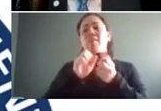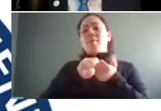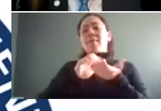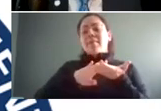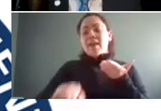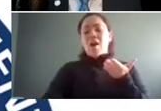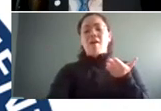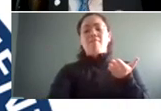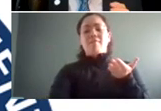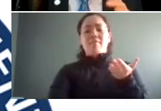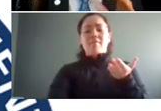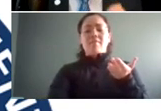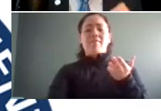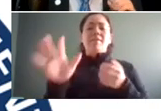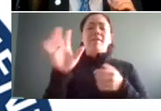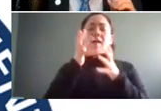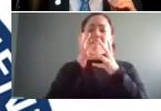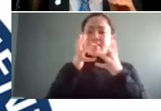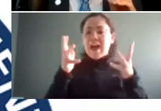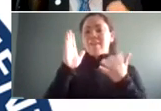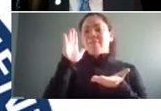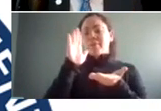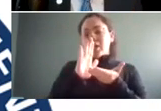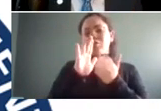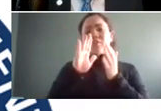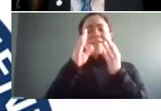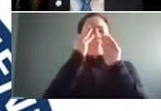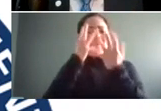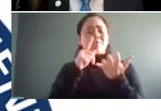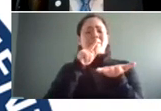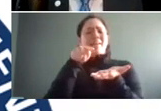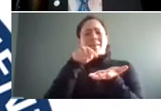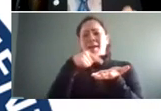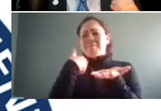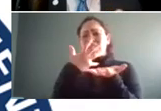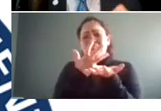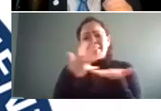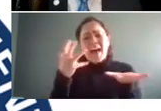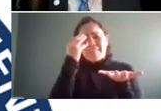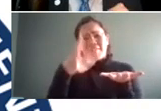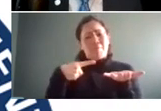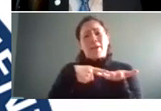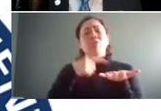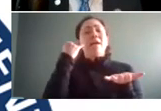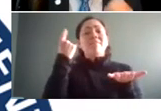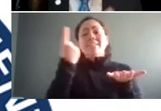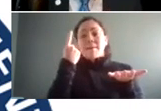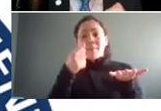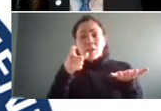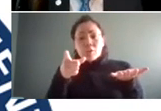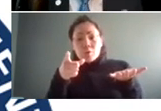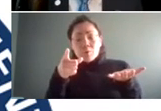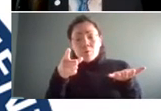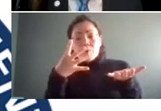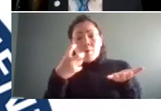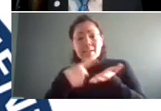reduction forces and it's really a it's jam-packed with information for you so if something isn't covered today that I don't cover